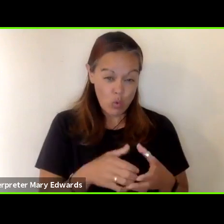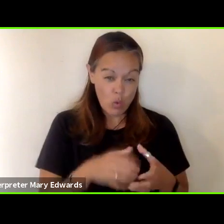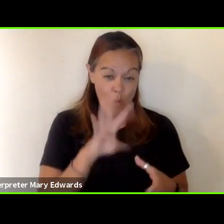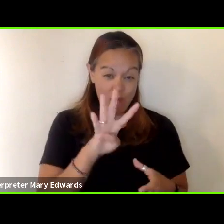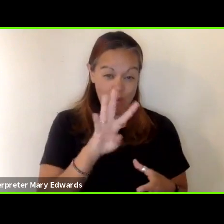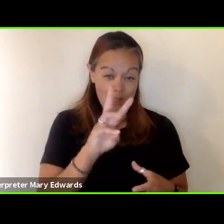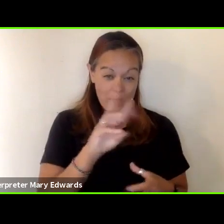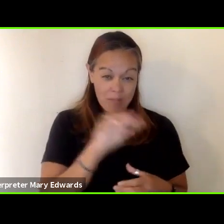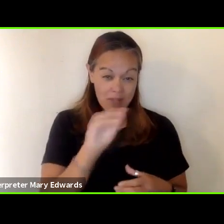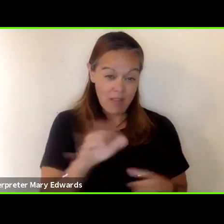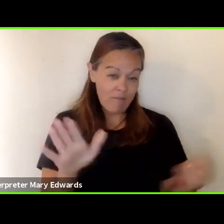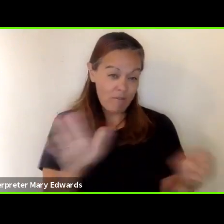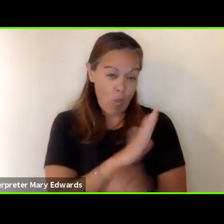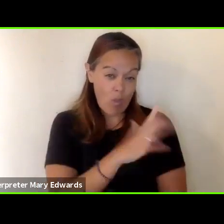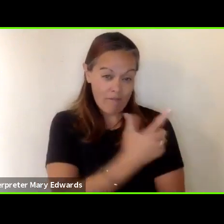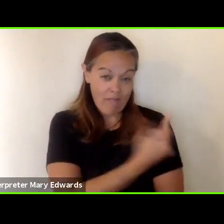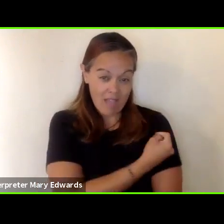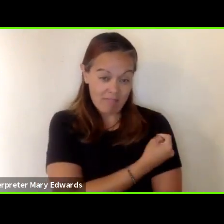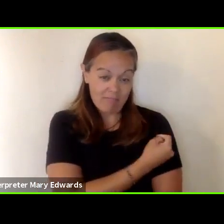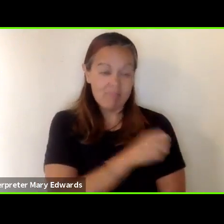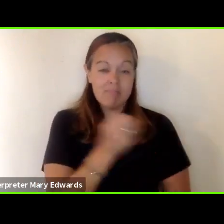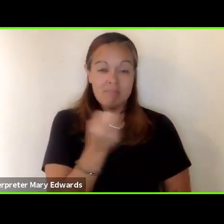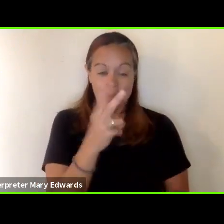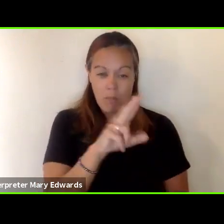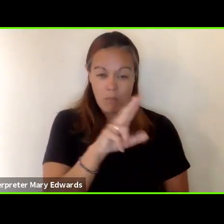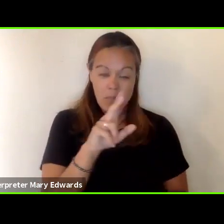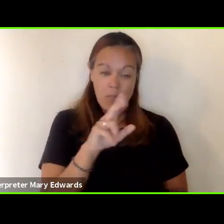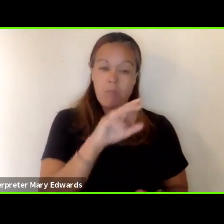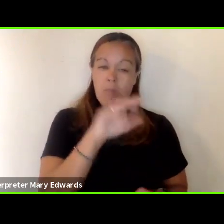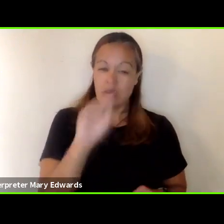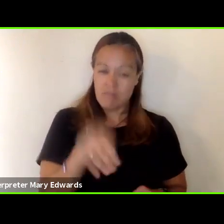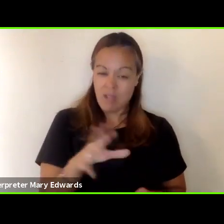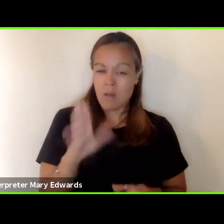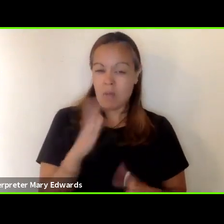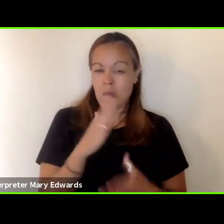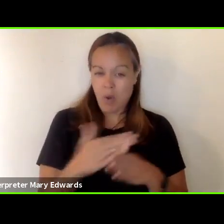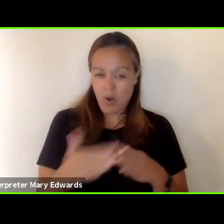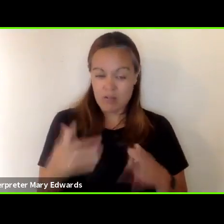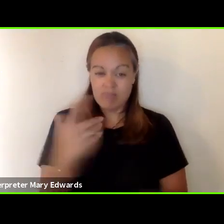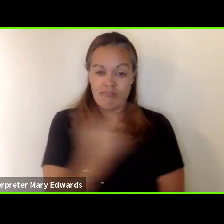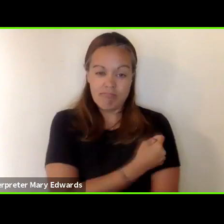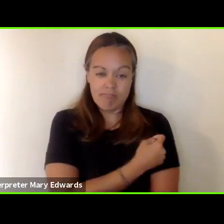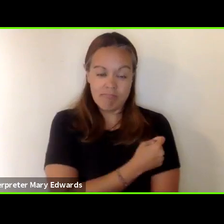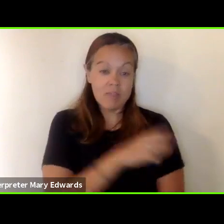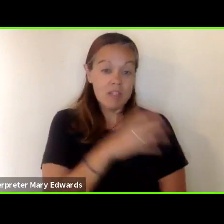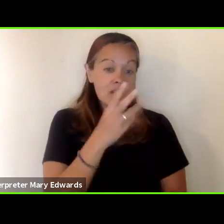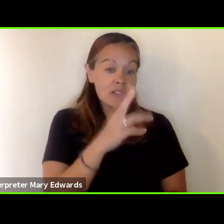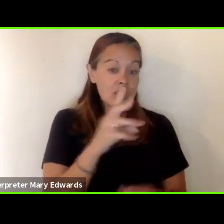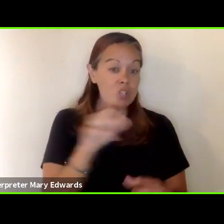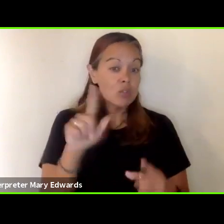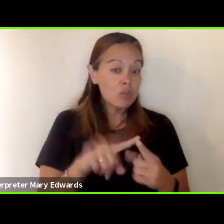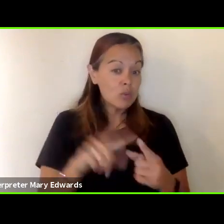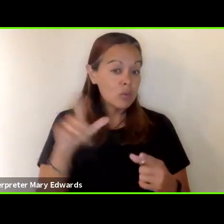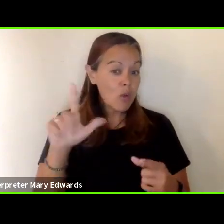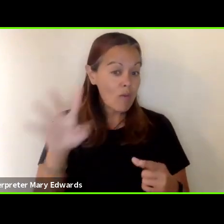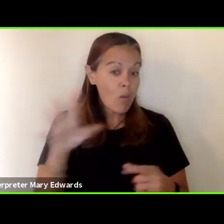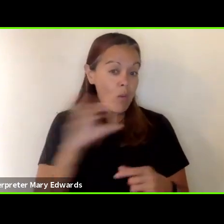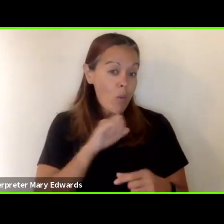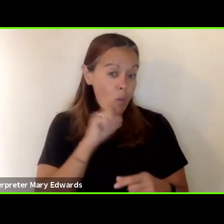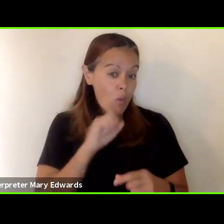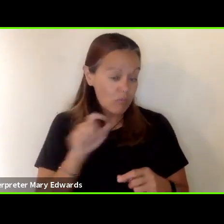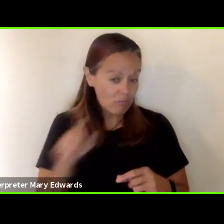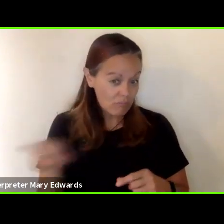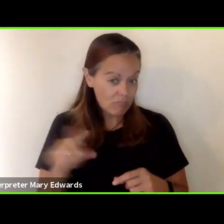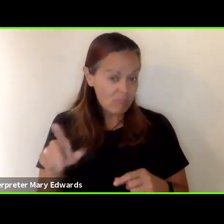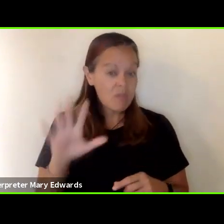fully vaccinated and about 12 partially vaccinated among the 16 to 24 year olds 59 are